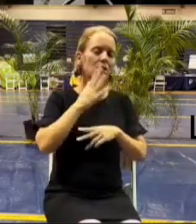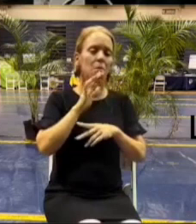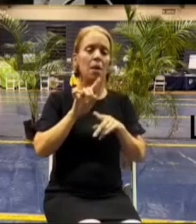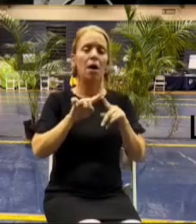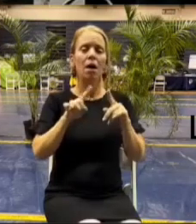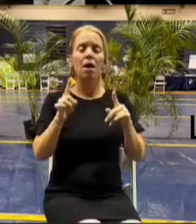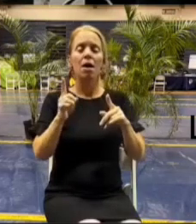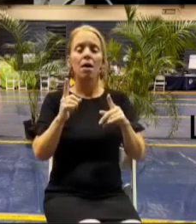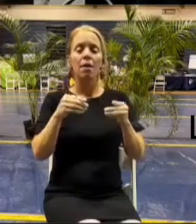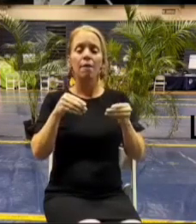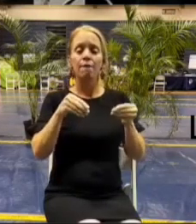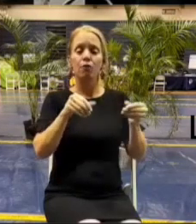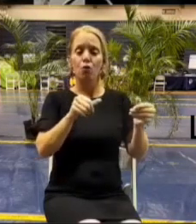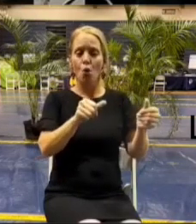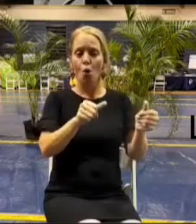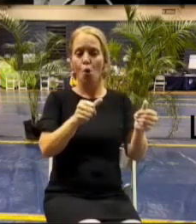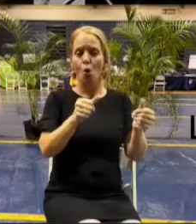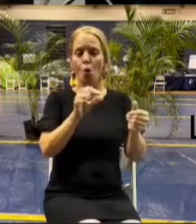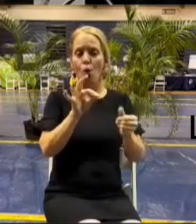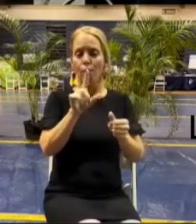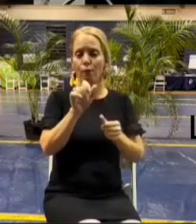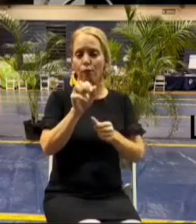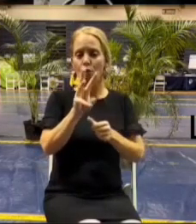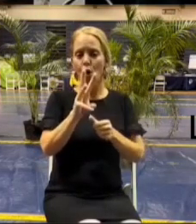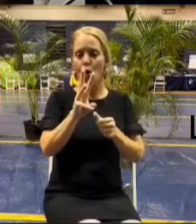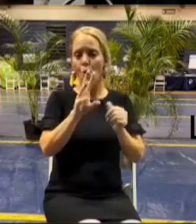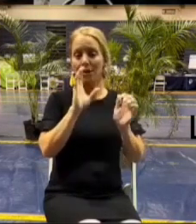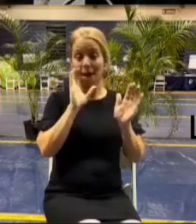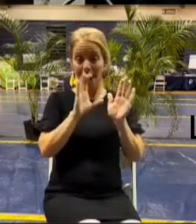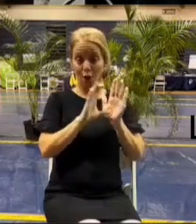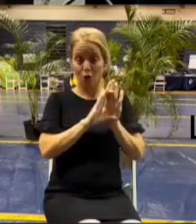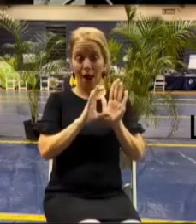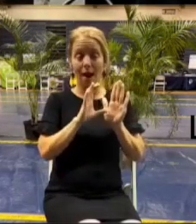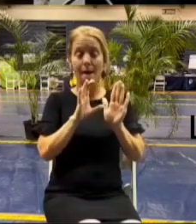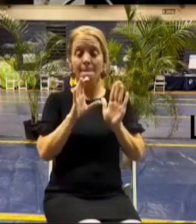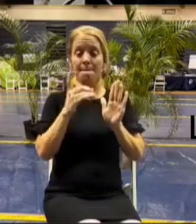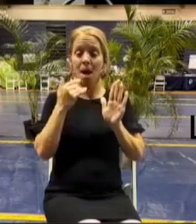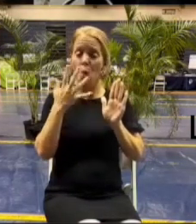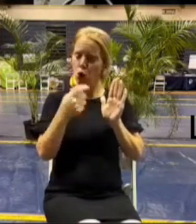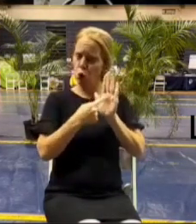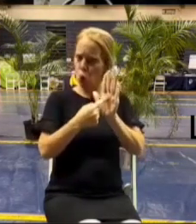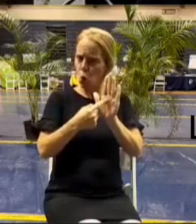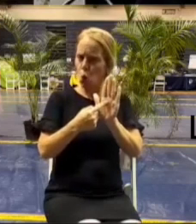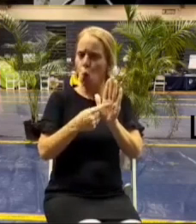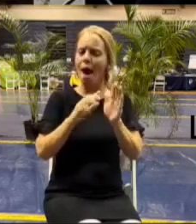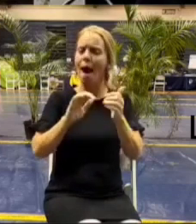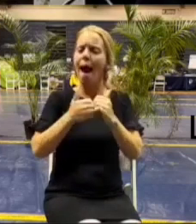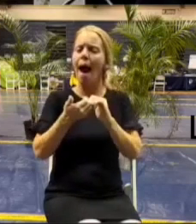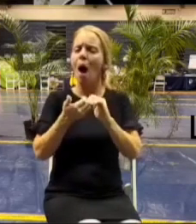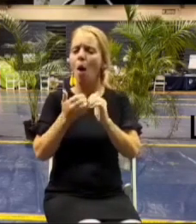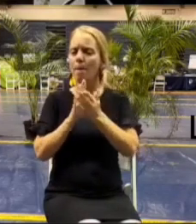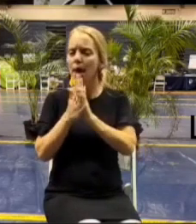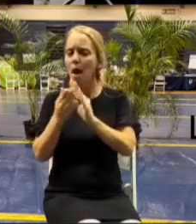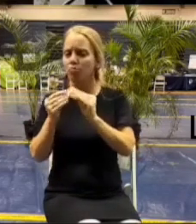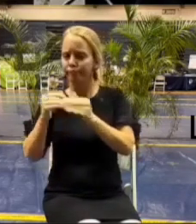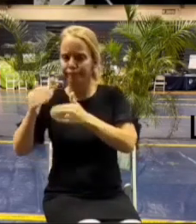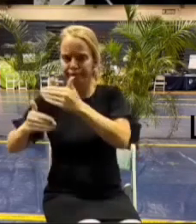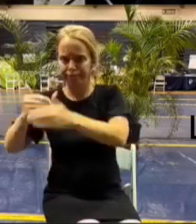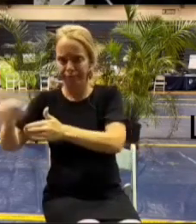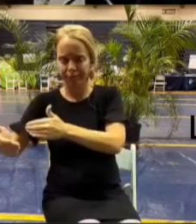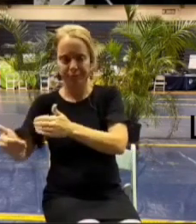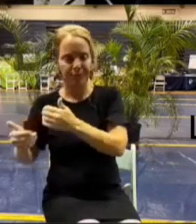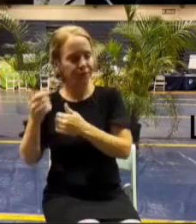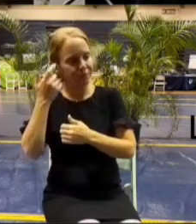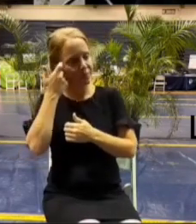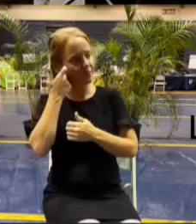the flow diagram of how if you're a deferred property you can become an undeferred property so if you submitted your roe